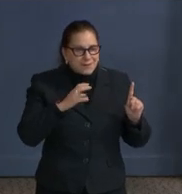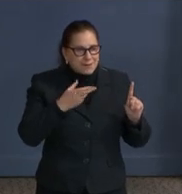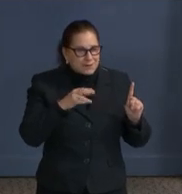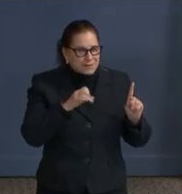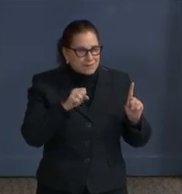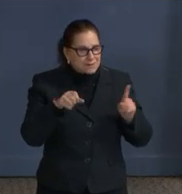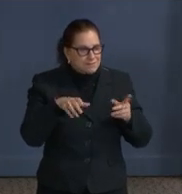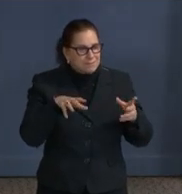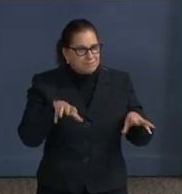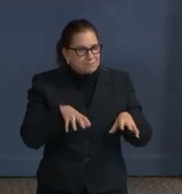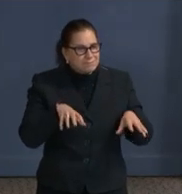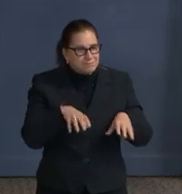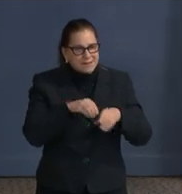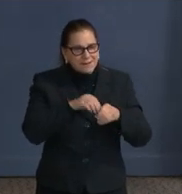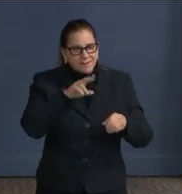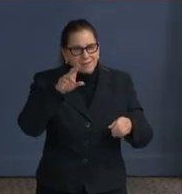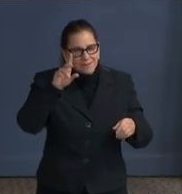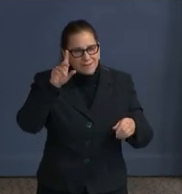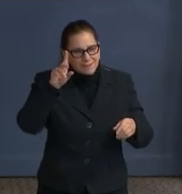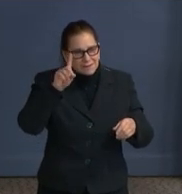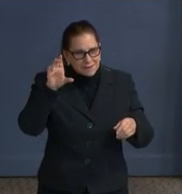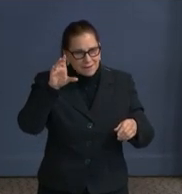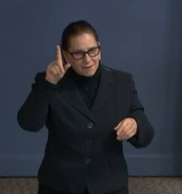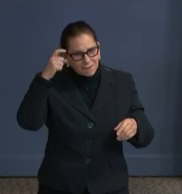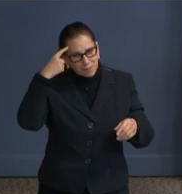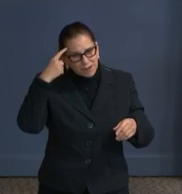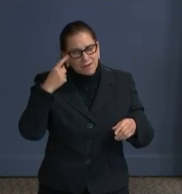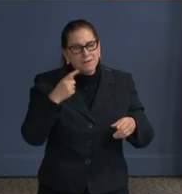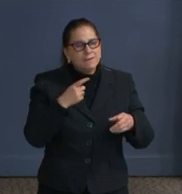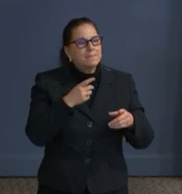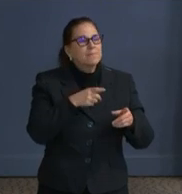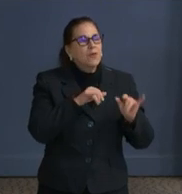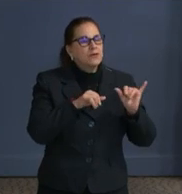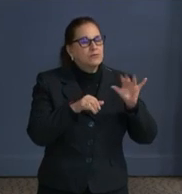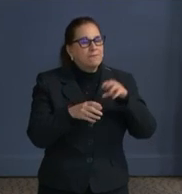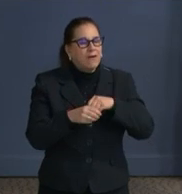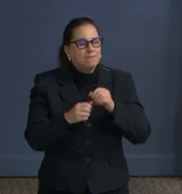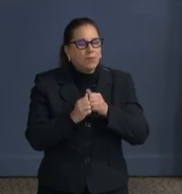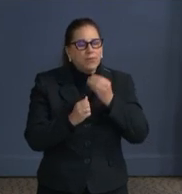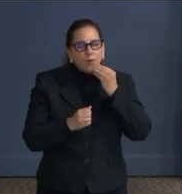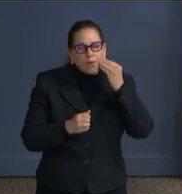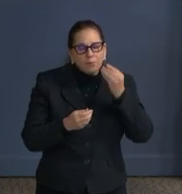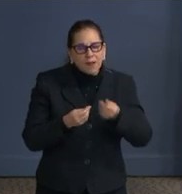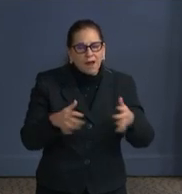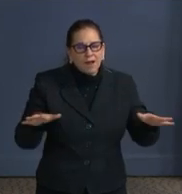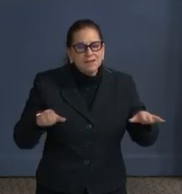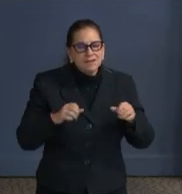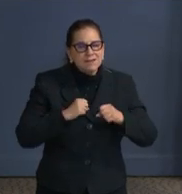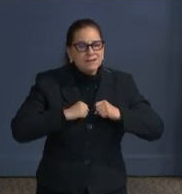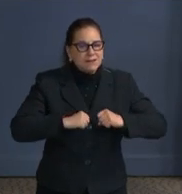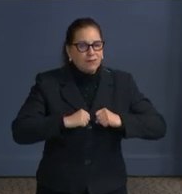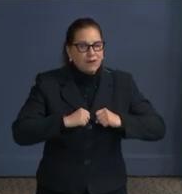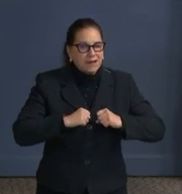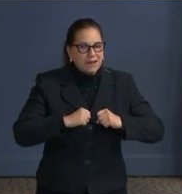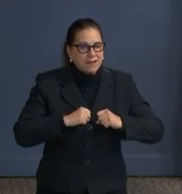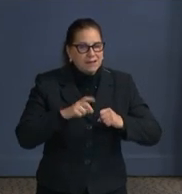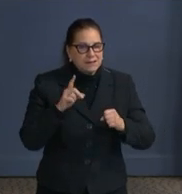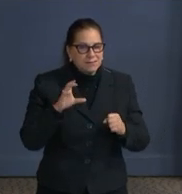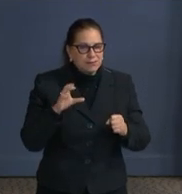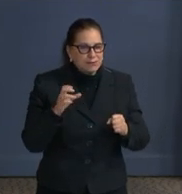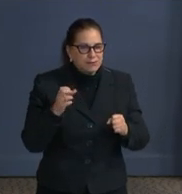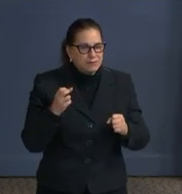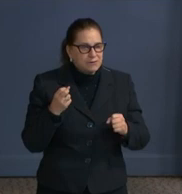As the director of the Department of Homeland Security and Emergency Management from 2012 to 2017,